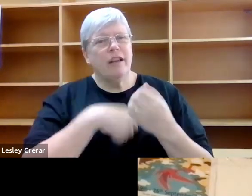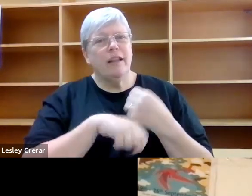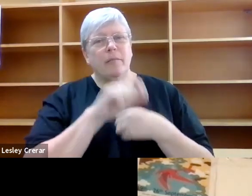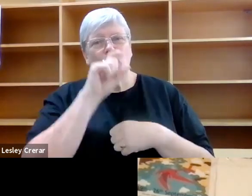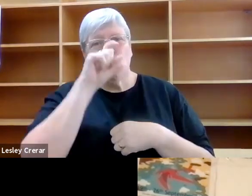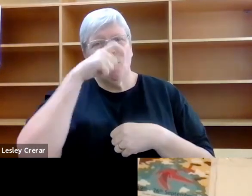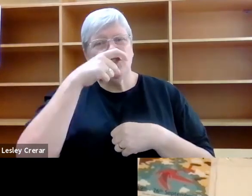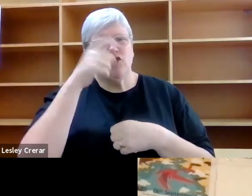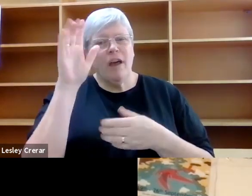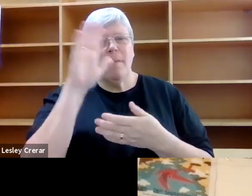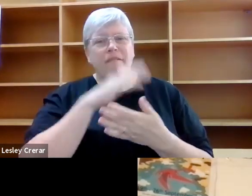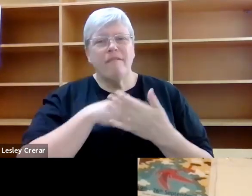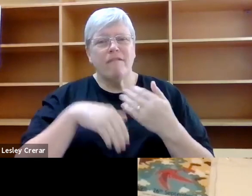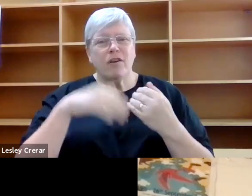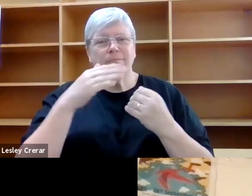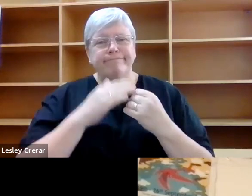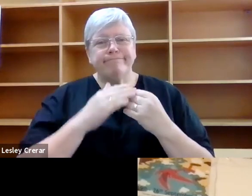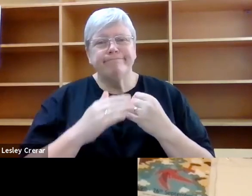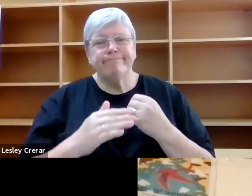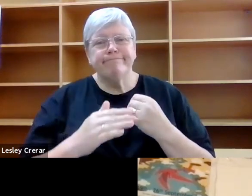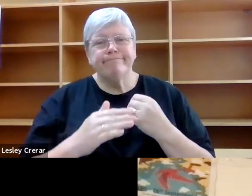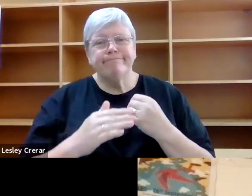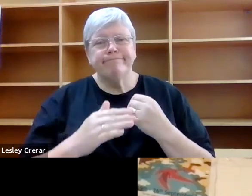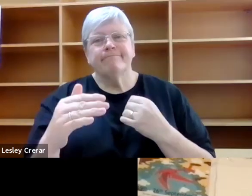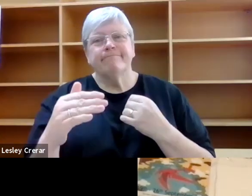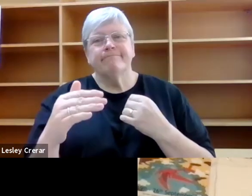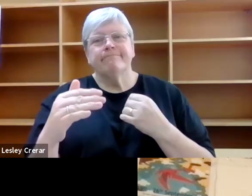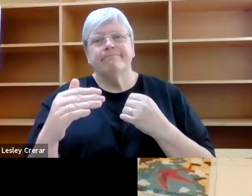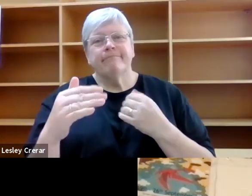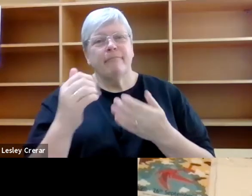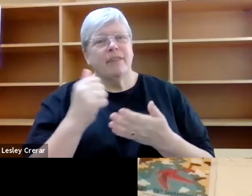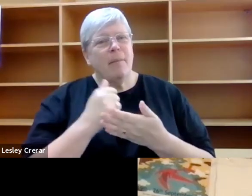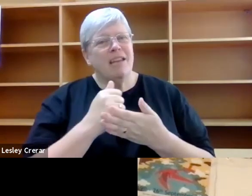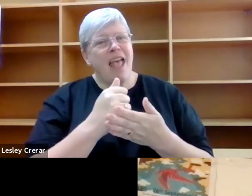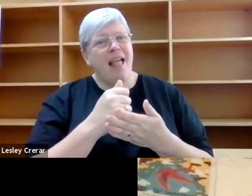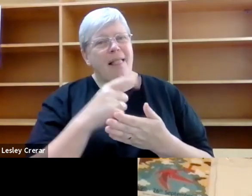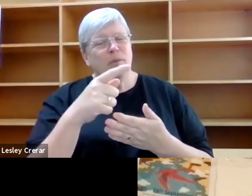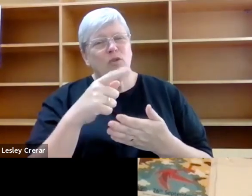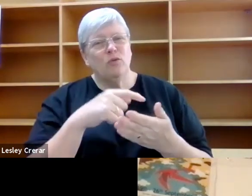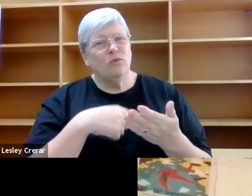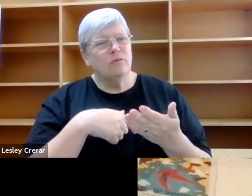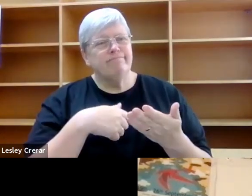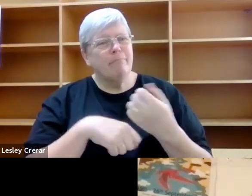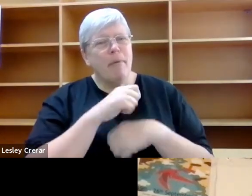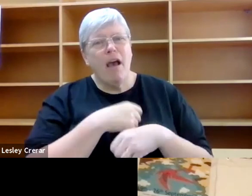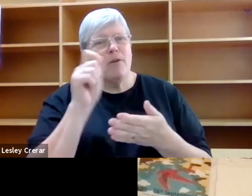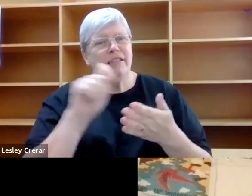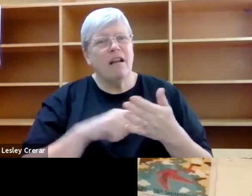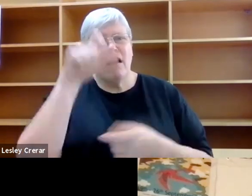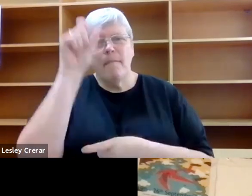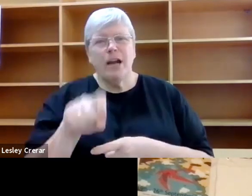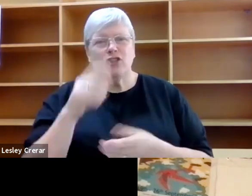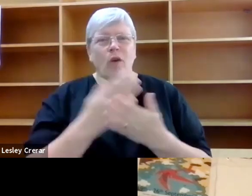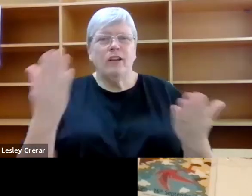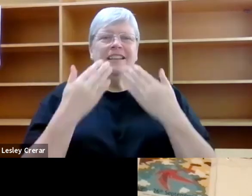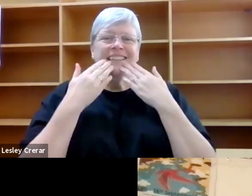has helped you to shape you as the person and the writer you are today. Thank you, Hannah. What a lovely question. I